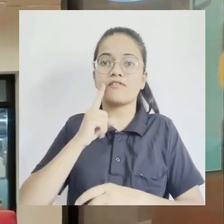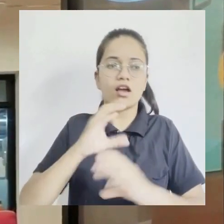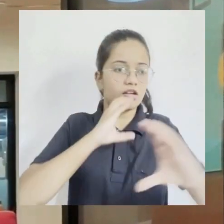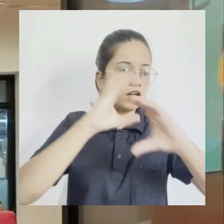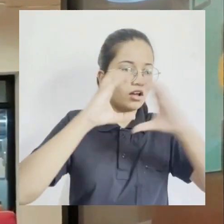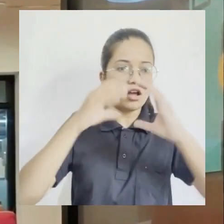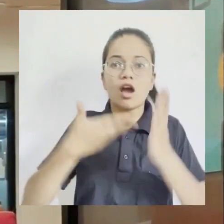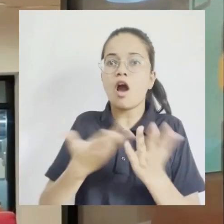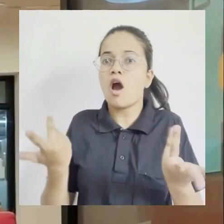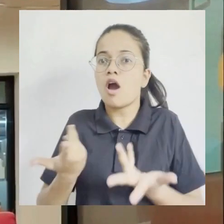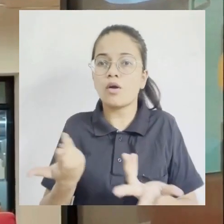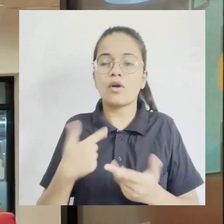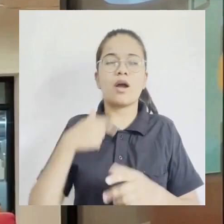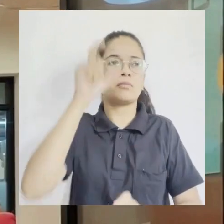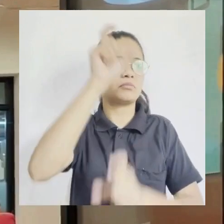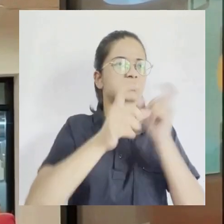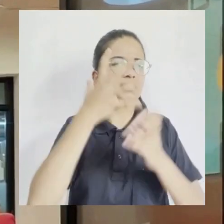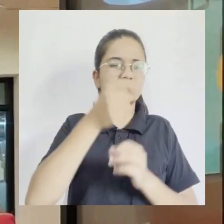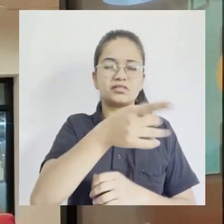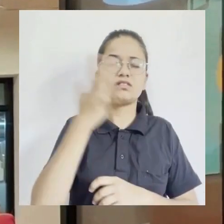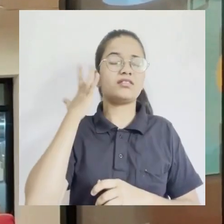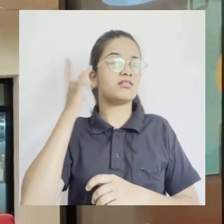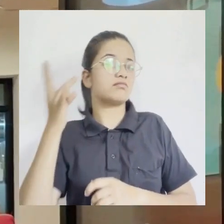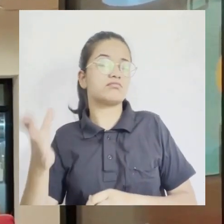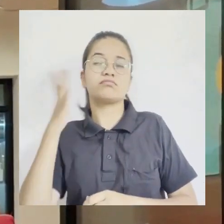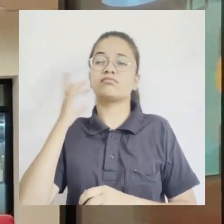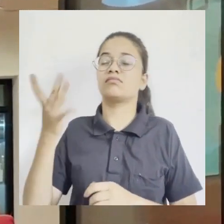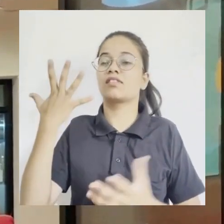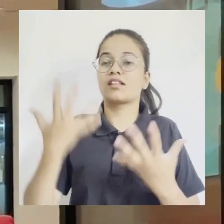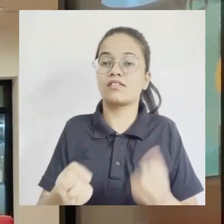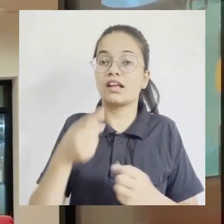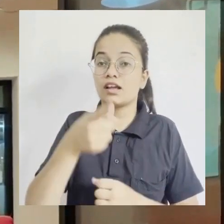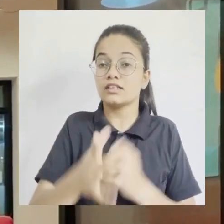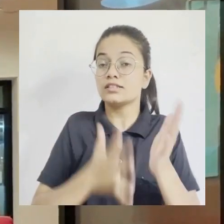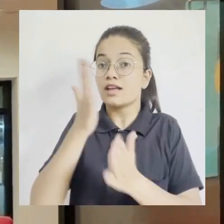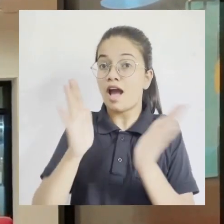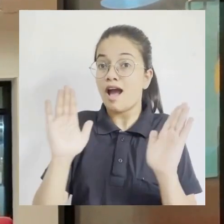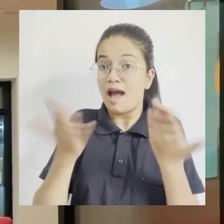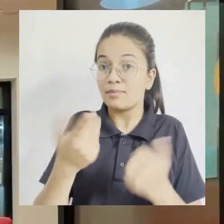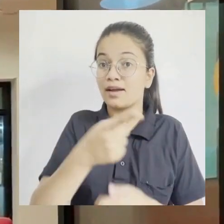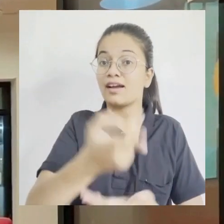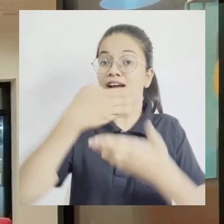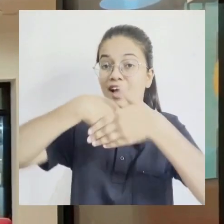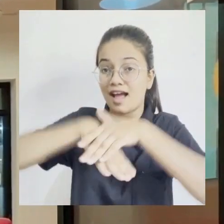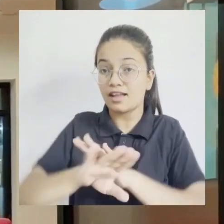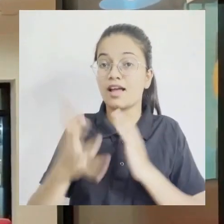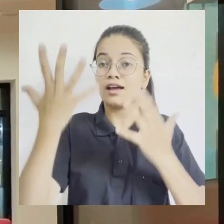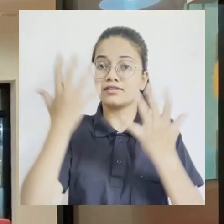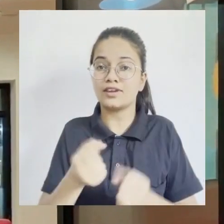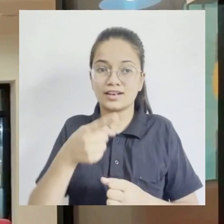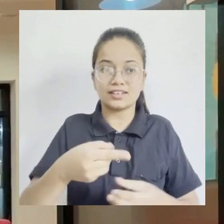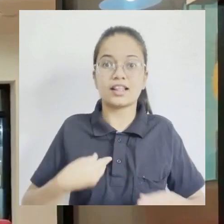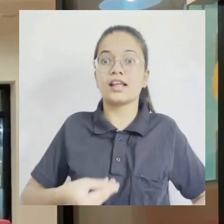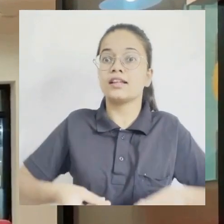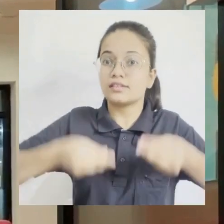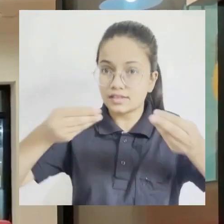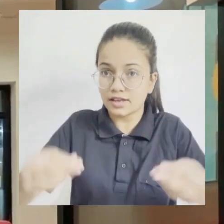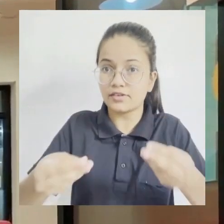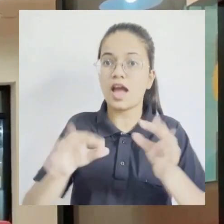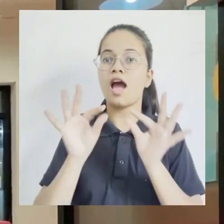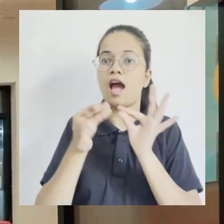in their own language but most people don't bother to learn it. What Signable Communications does is that it provides